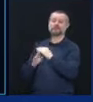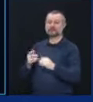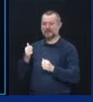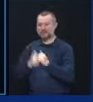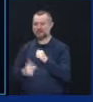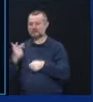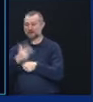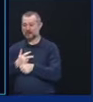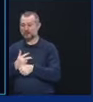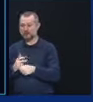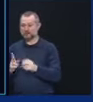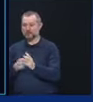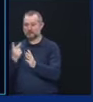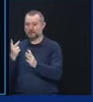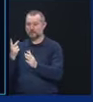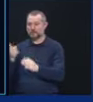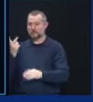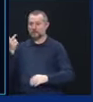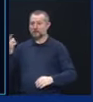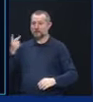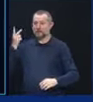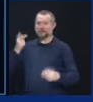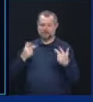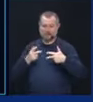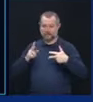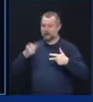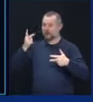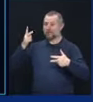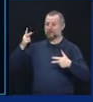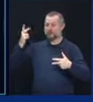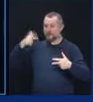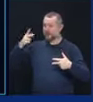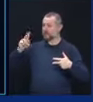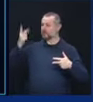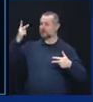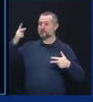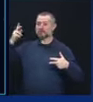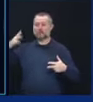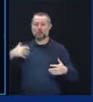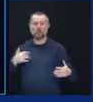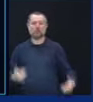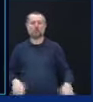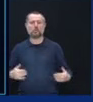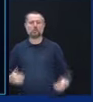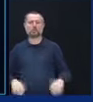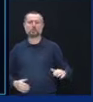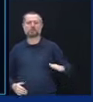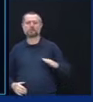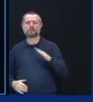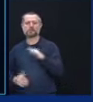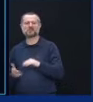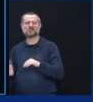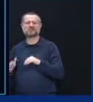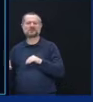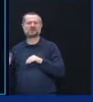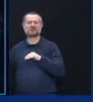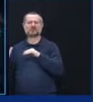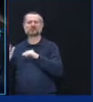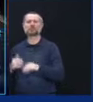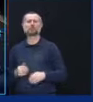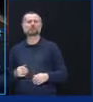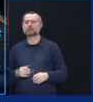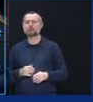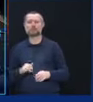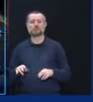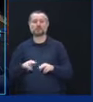Every three days, when we looked at those numbers, every three days they just kept going up and up. We were running out of ICU